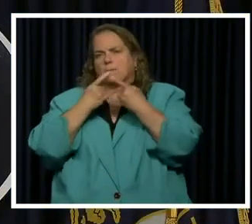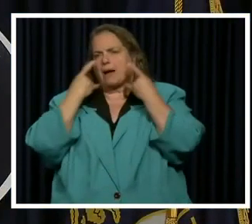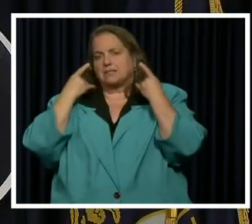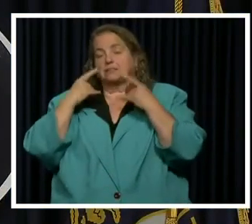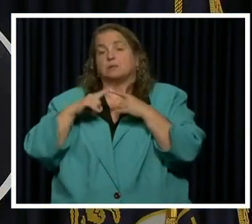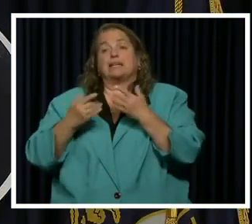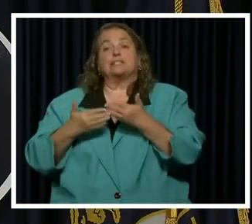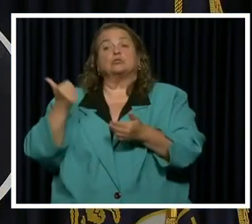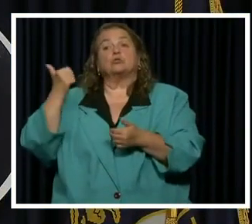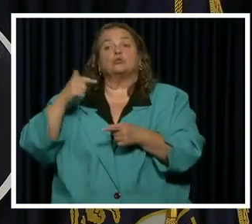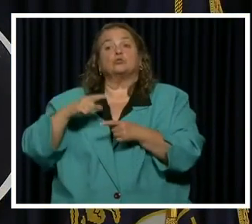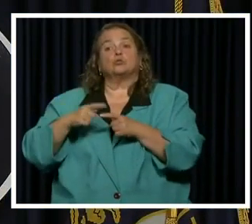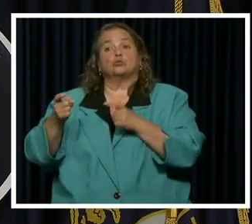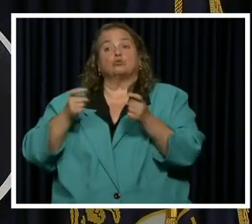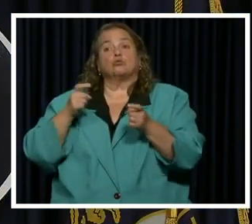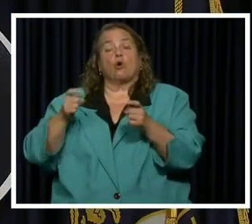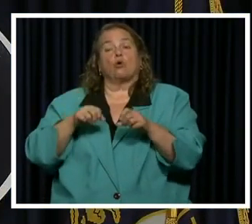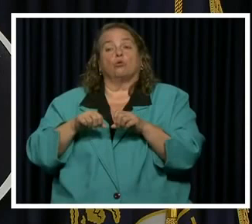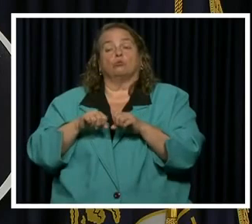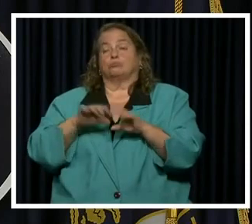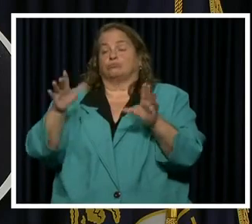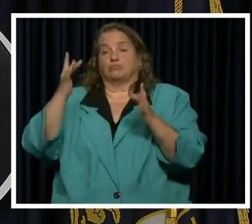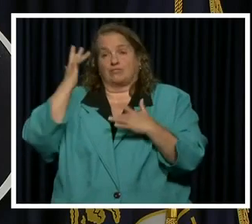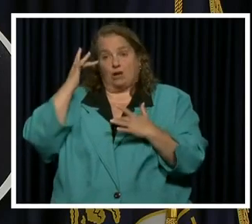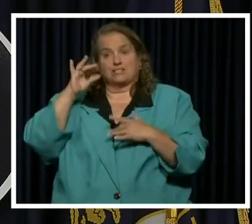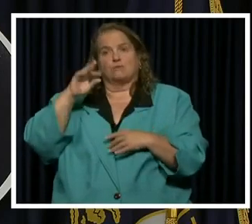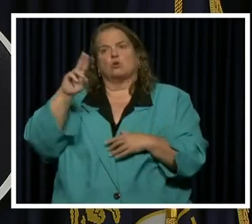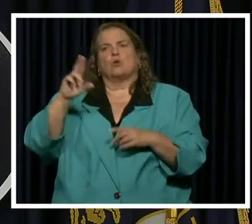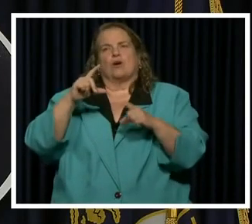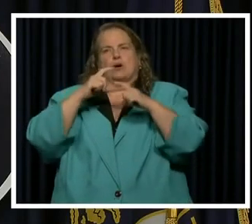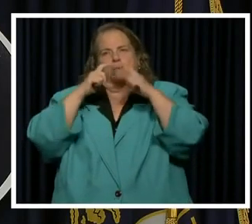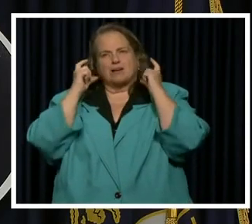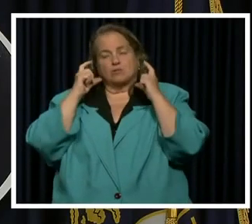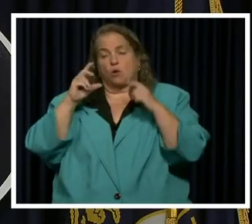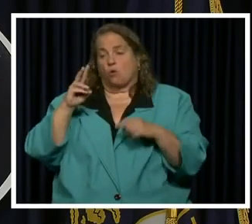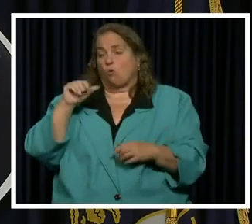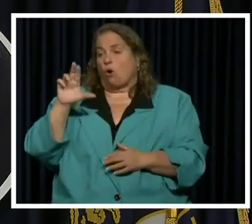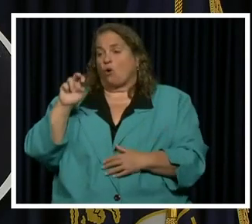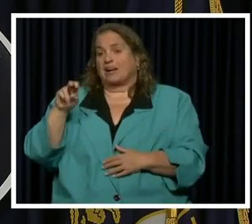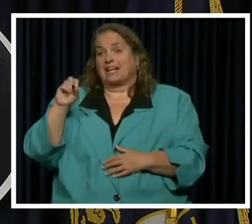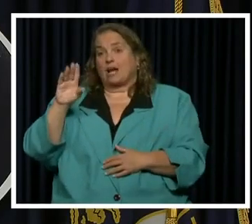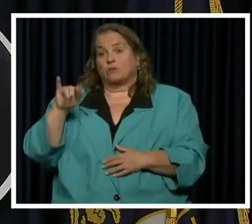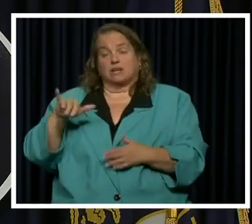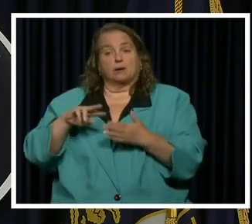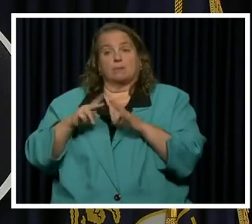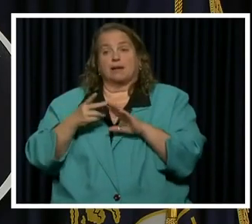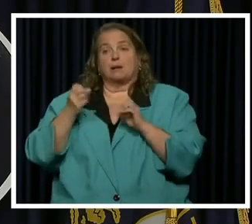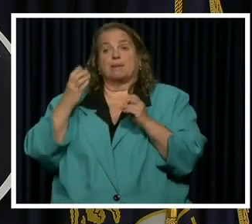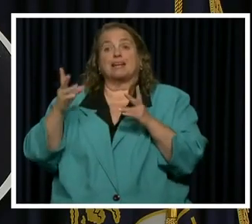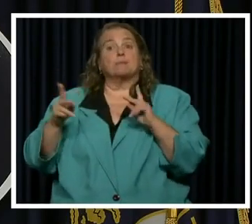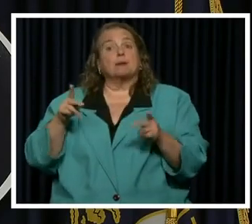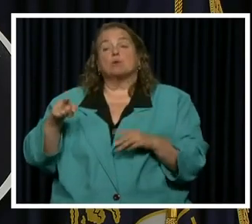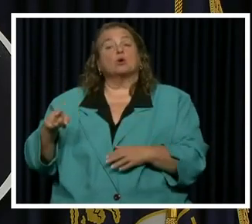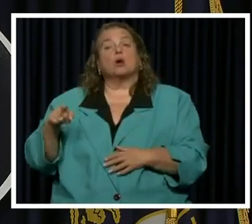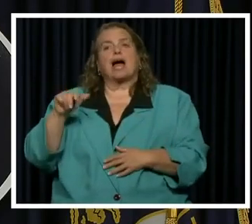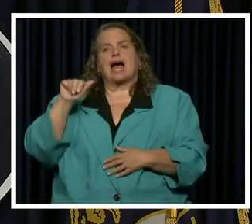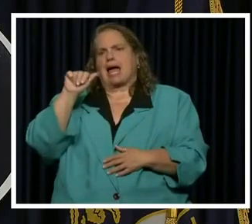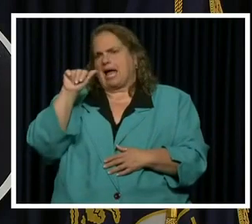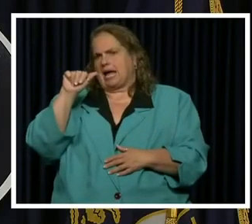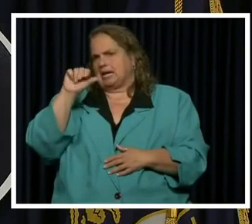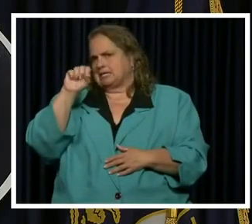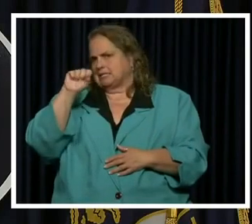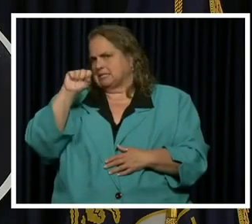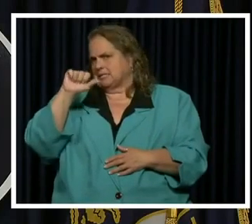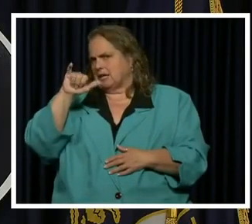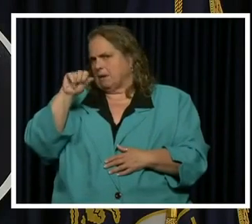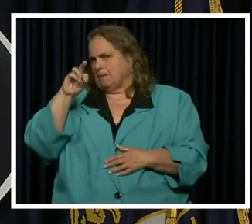an outbreak in Warren County and other places. Because if you look at the numbers in Warren County, it means there are a lot of people who are asymptomatic. So if they are not